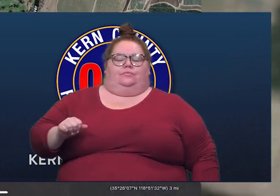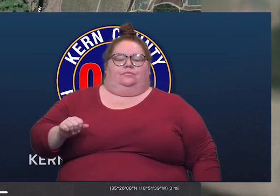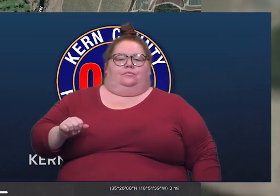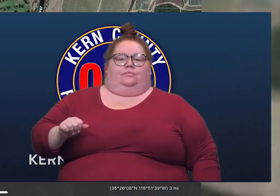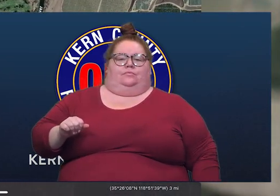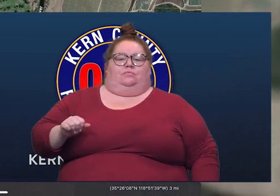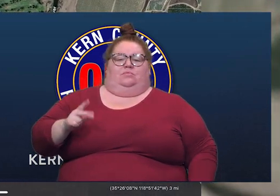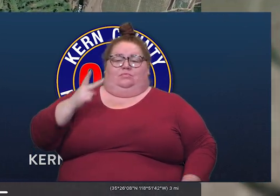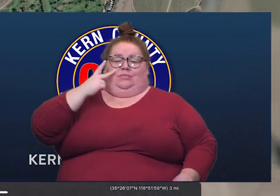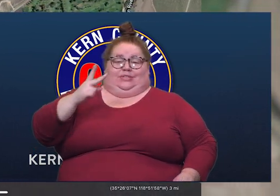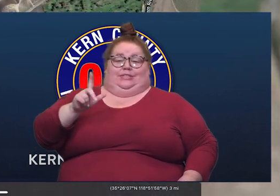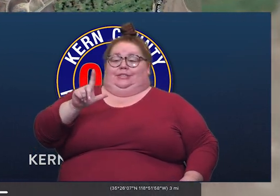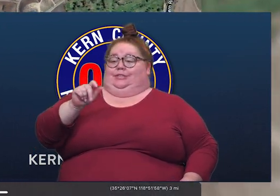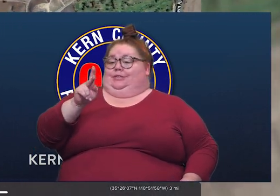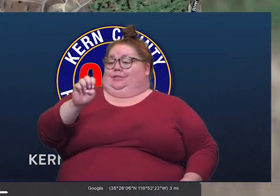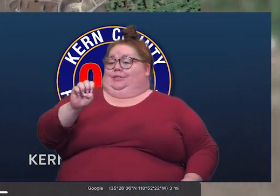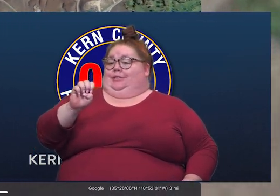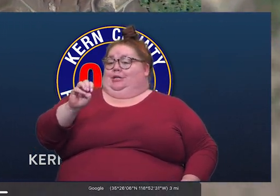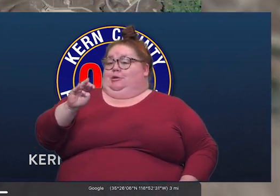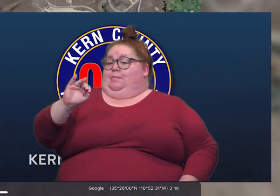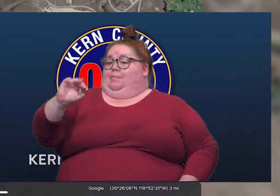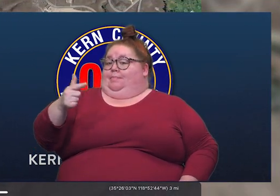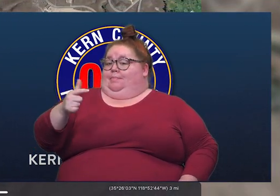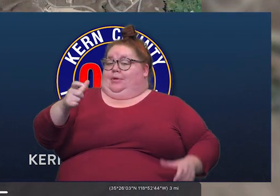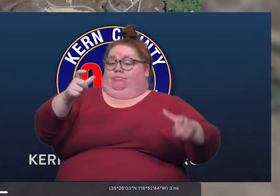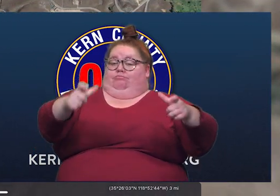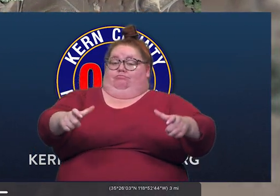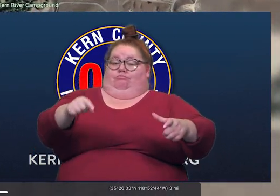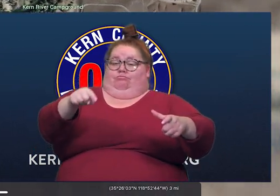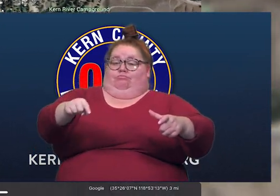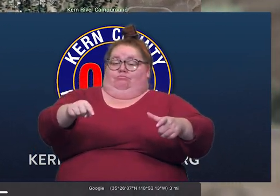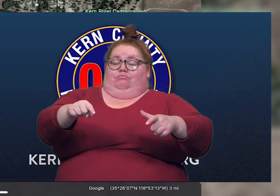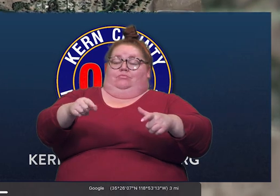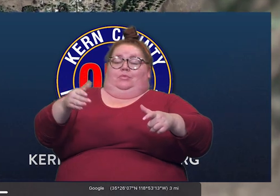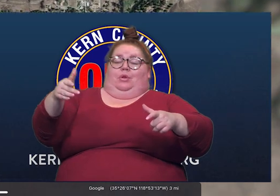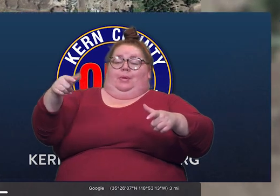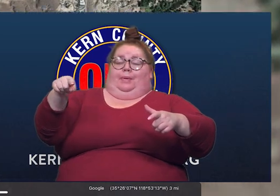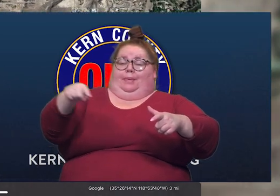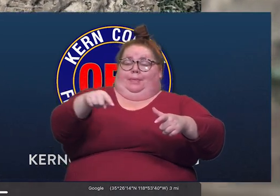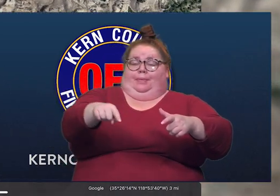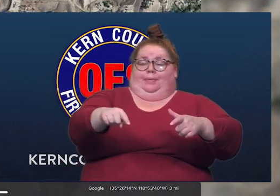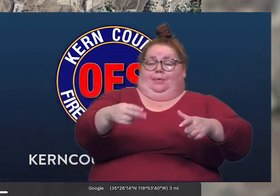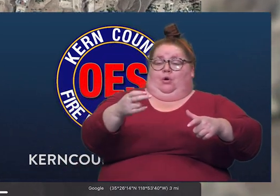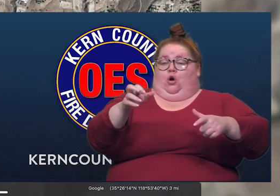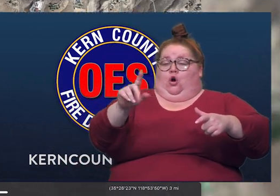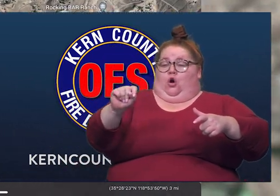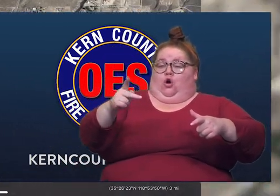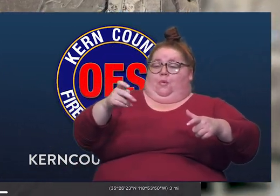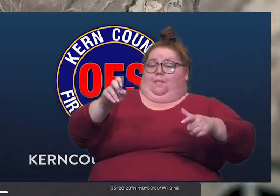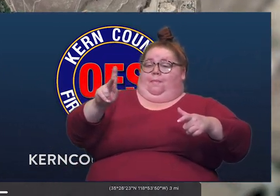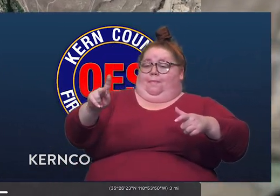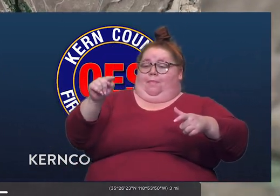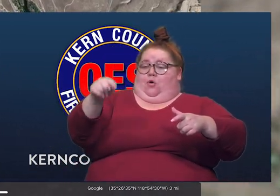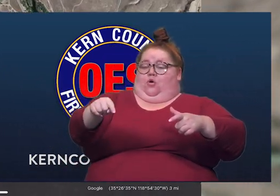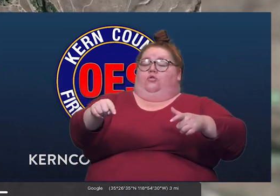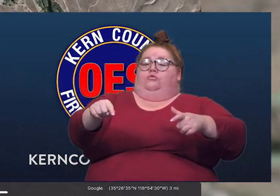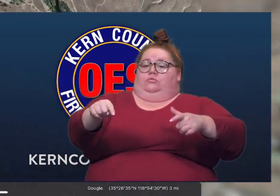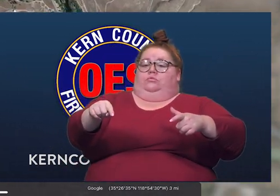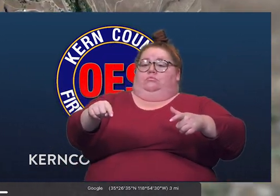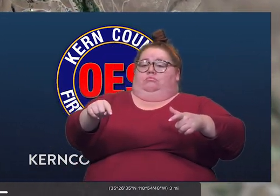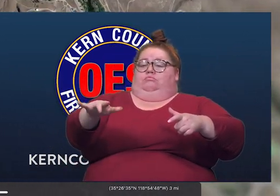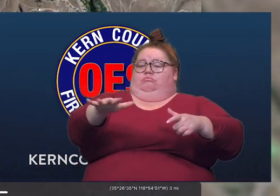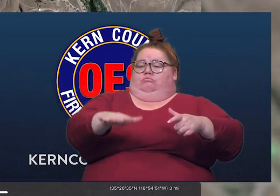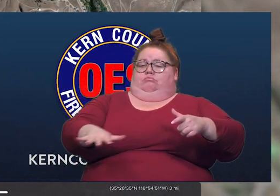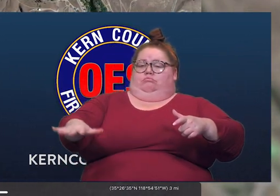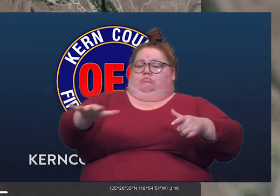Lake Ming on around to Hart Park and through this area, this